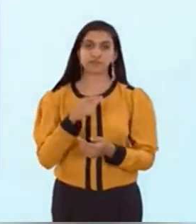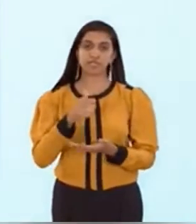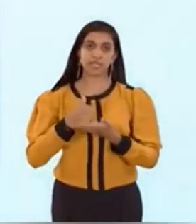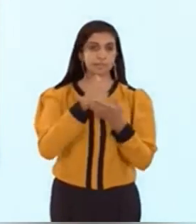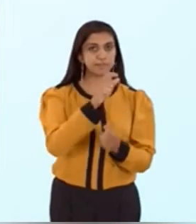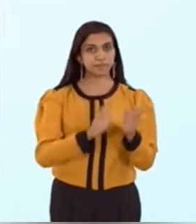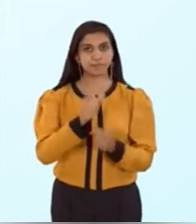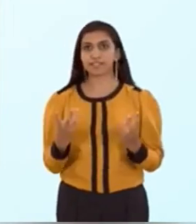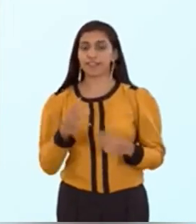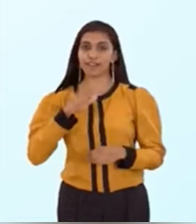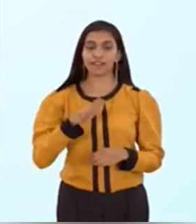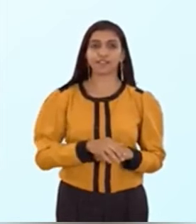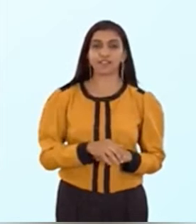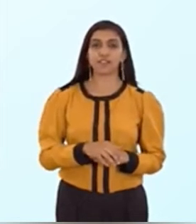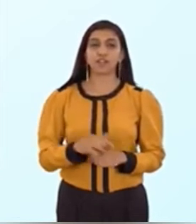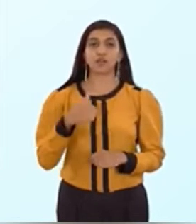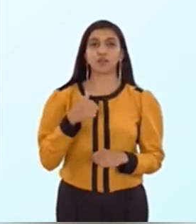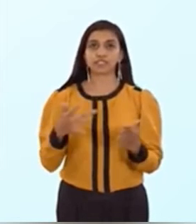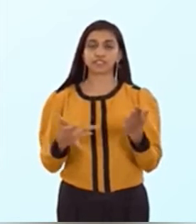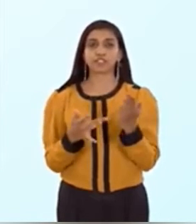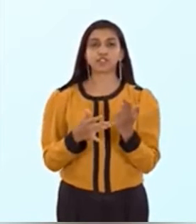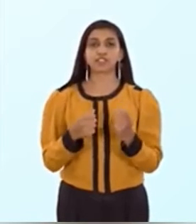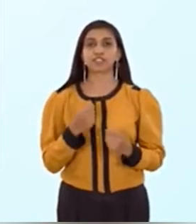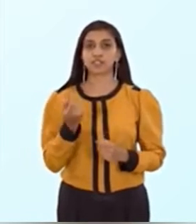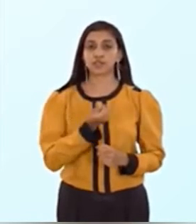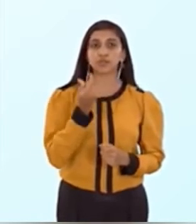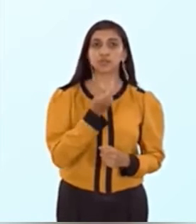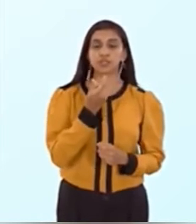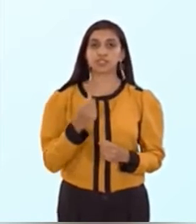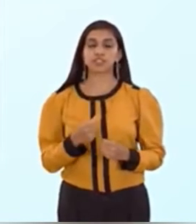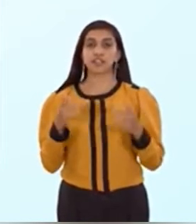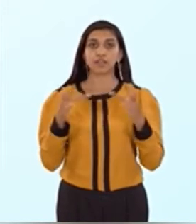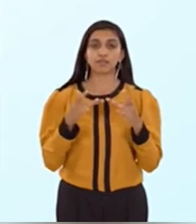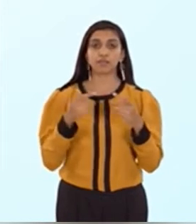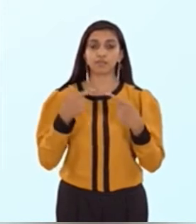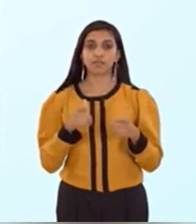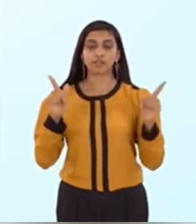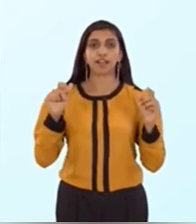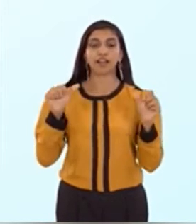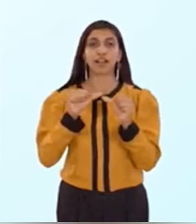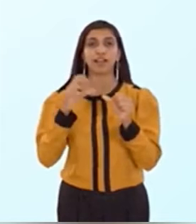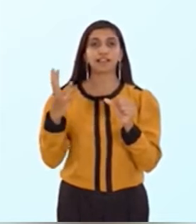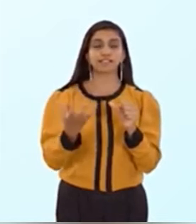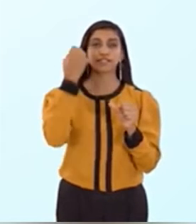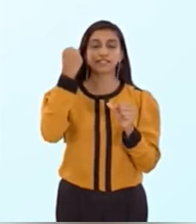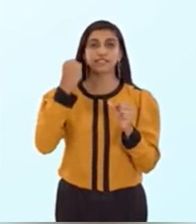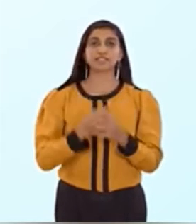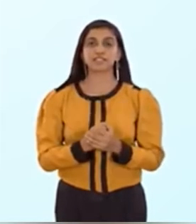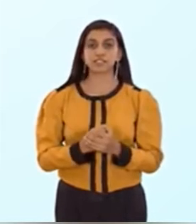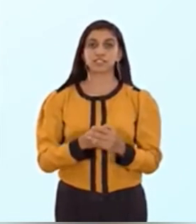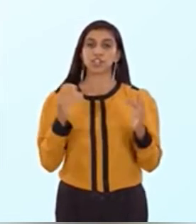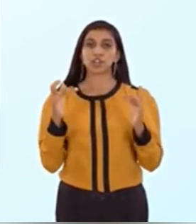noteworthy contributions because we have amalgamated technology and we provide access to online treatment